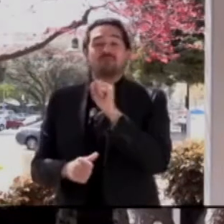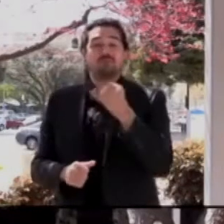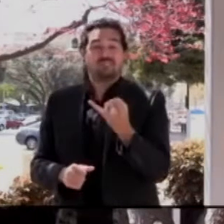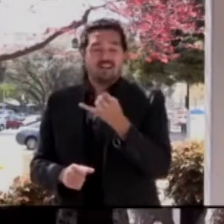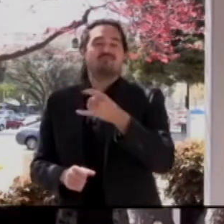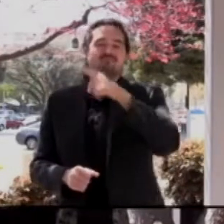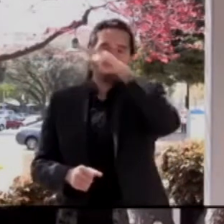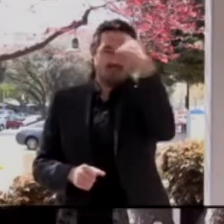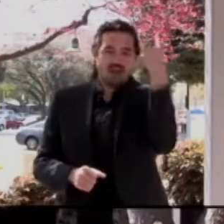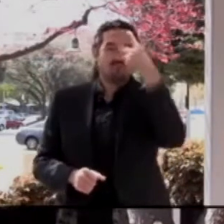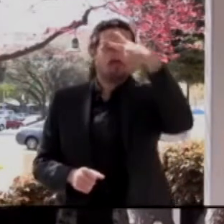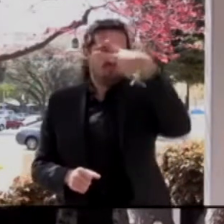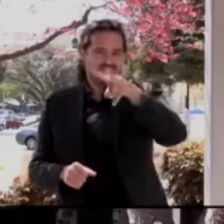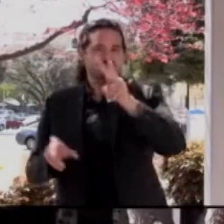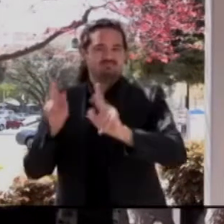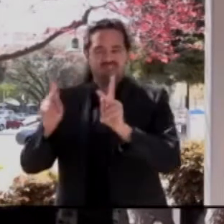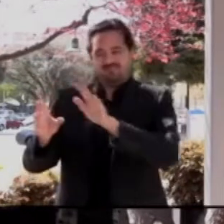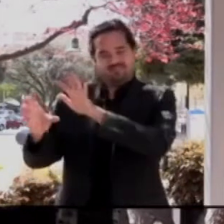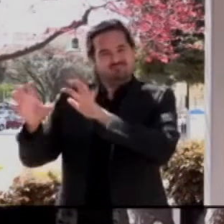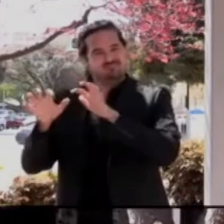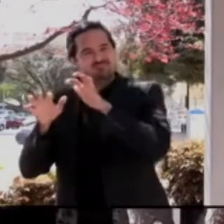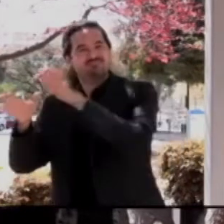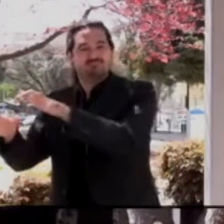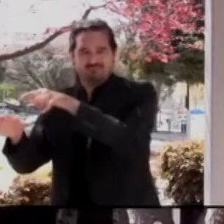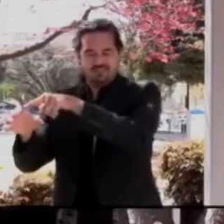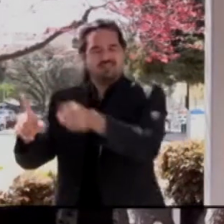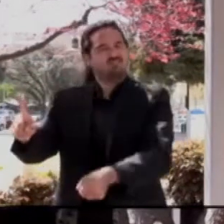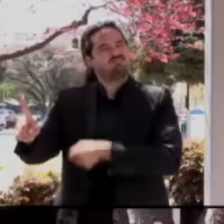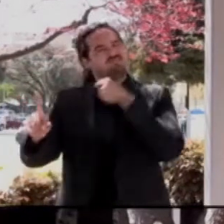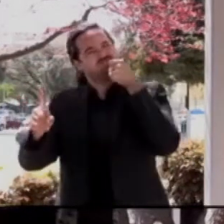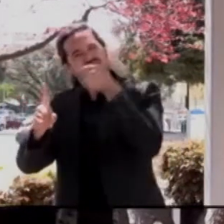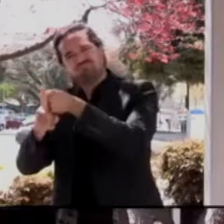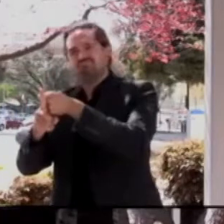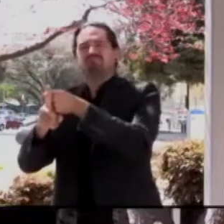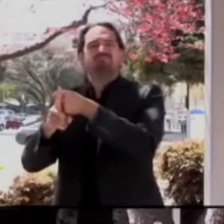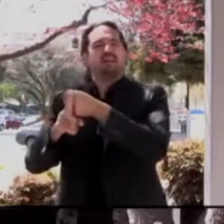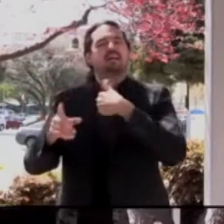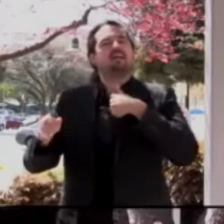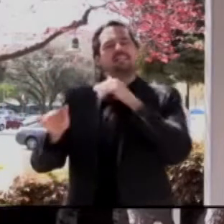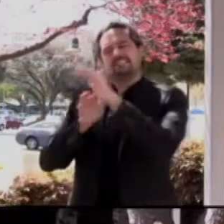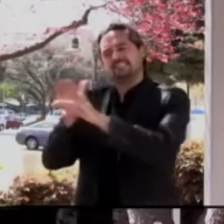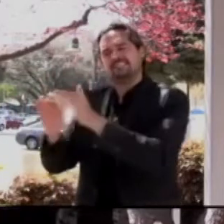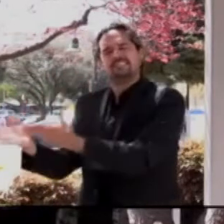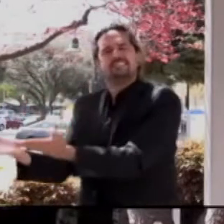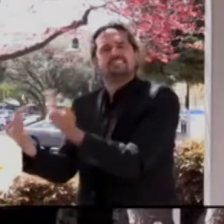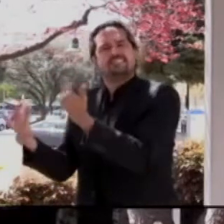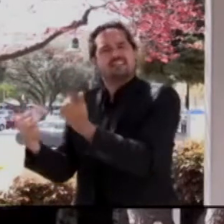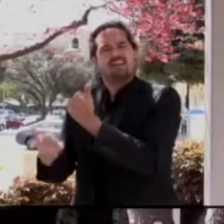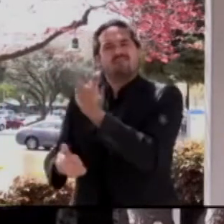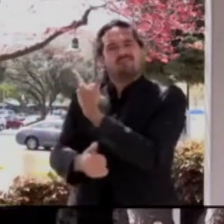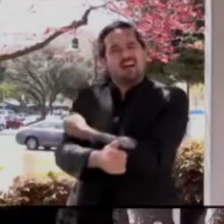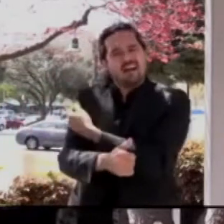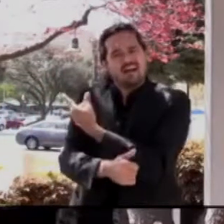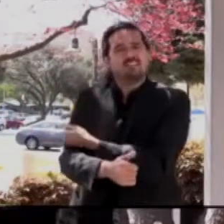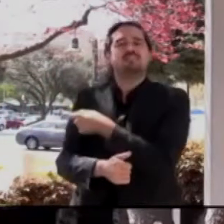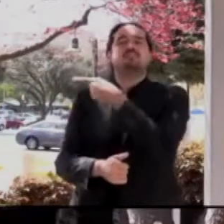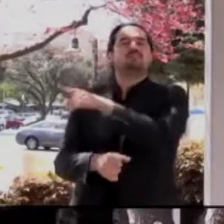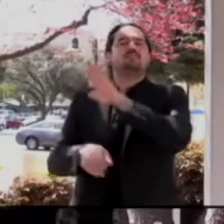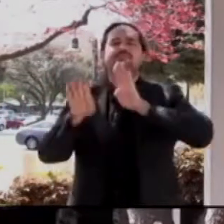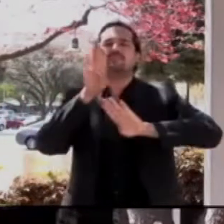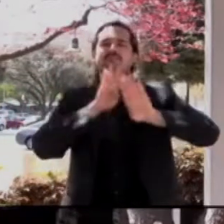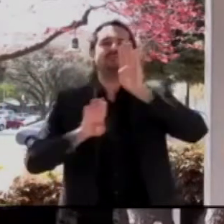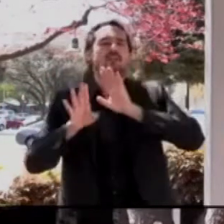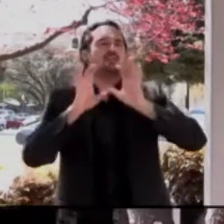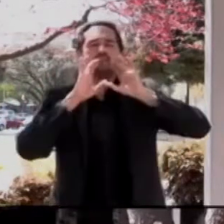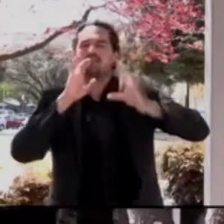These communities also face barriers to vaccine access, language barriers, digital divide, transportation reliance. Those all